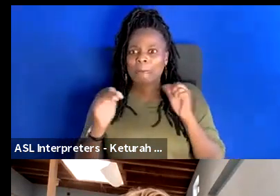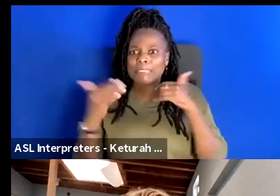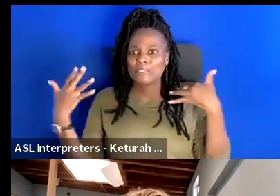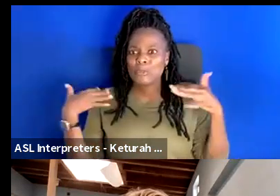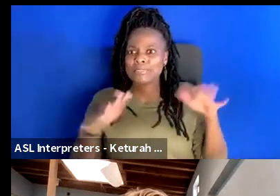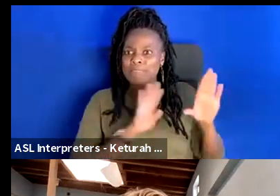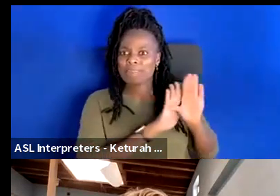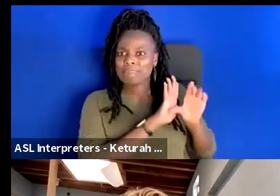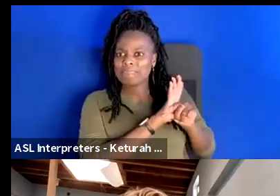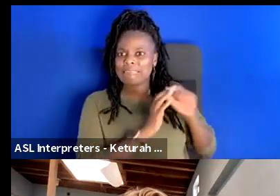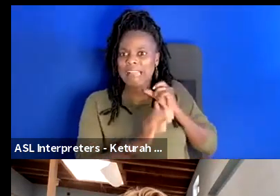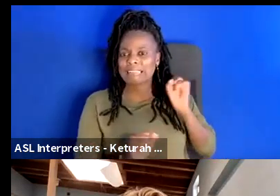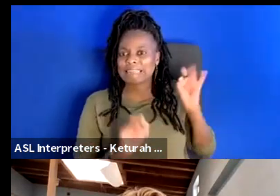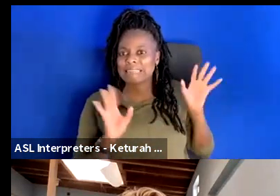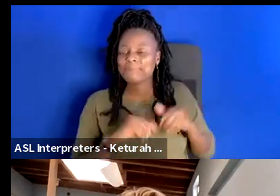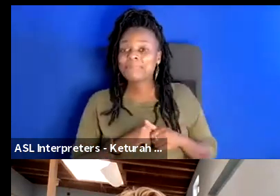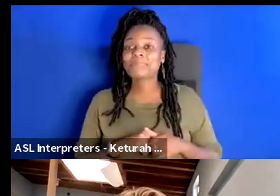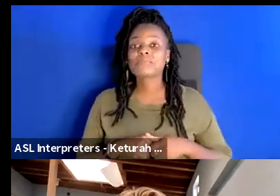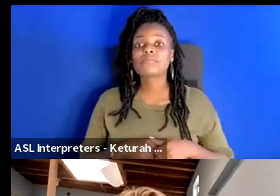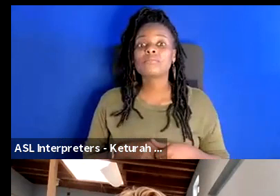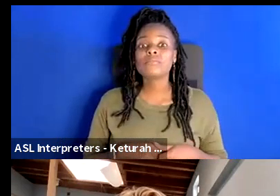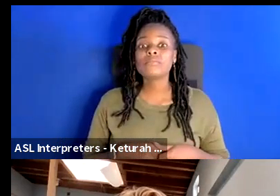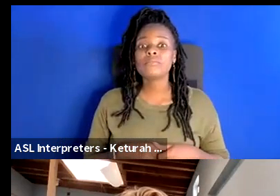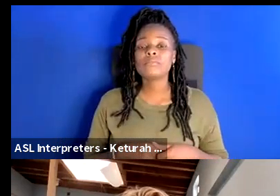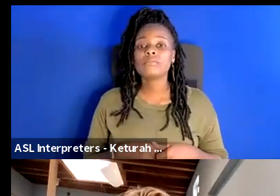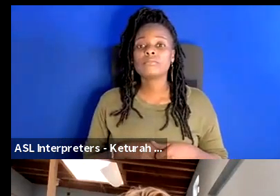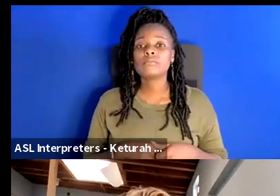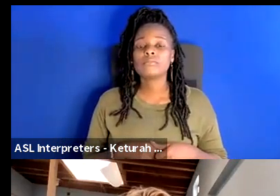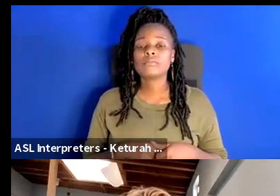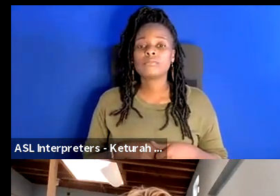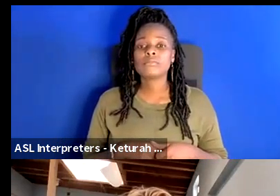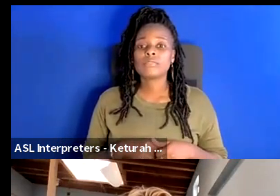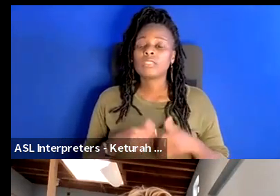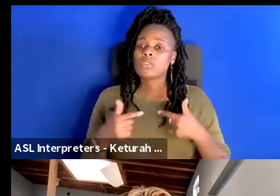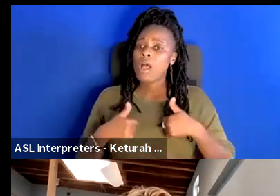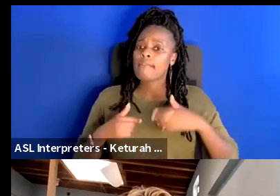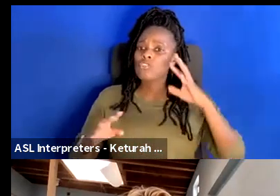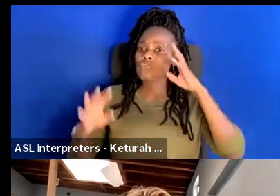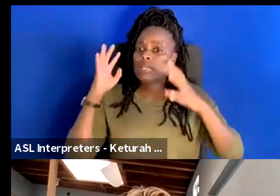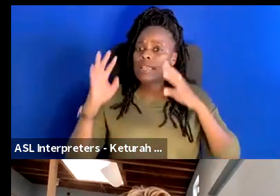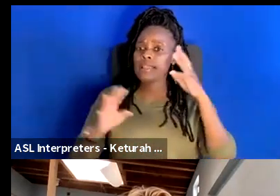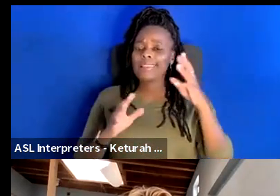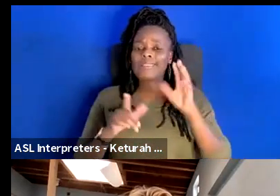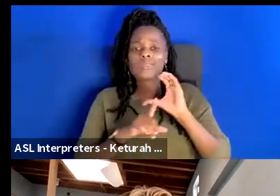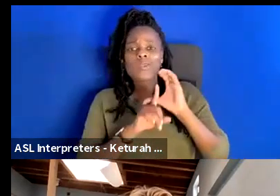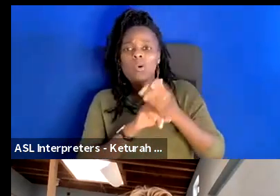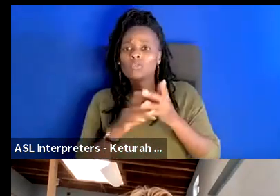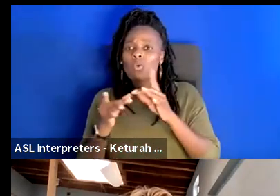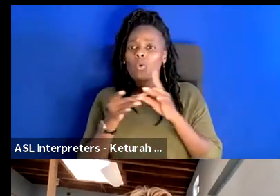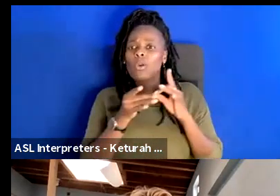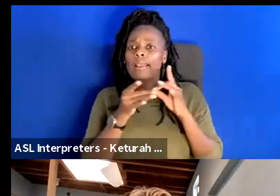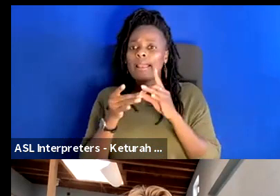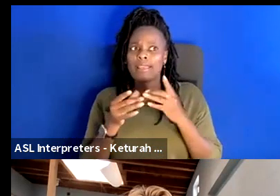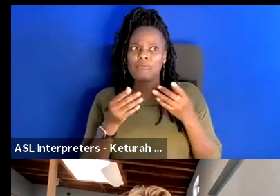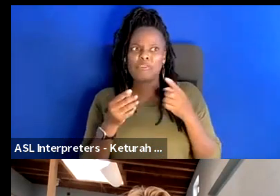my what I do, what I've created as far as cultural coordinating was something that kind of happened as an